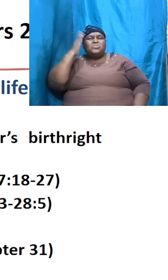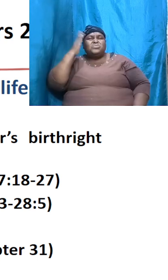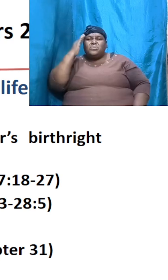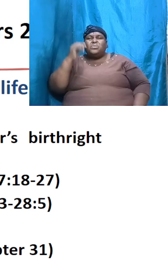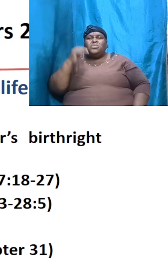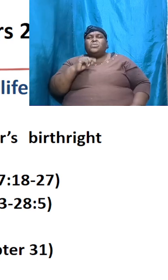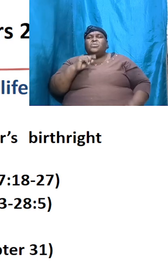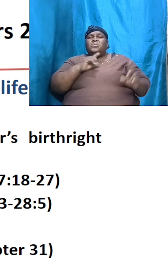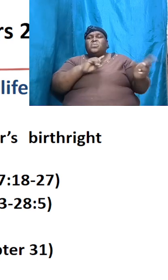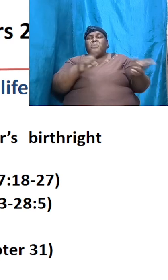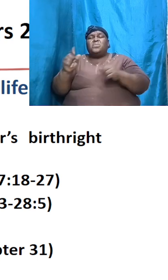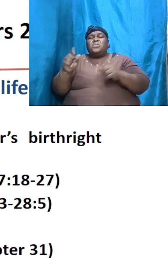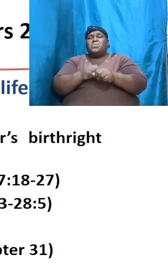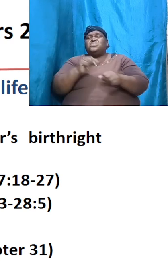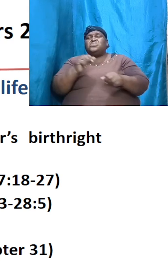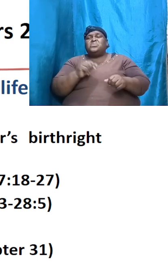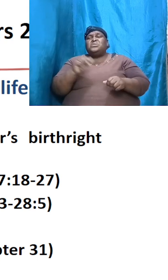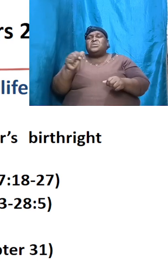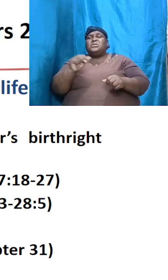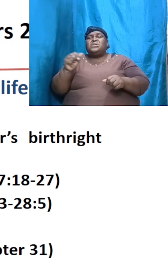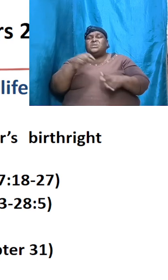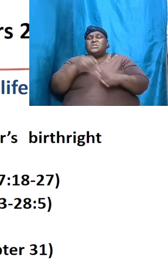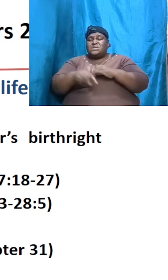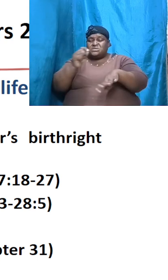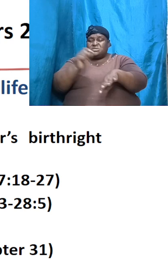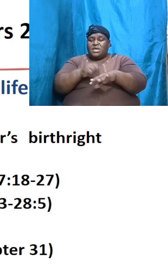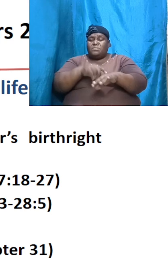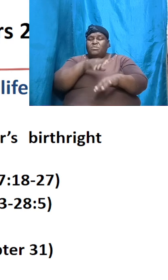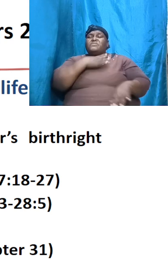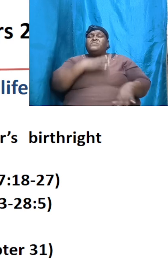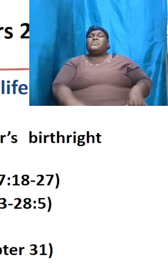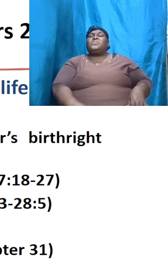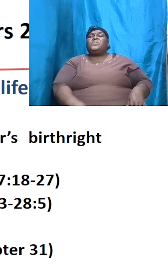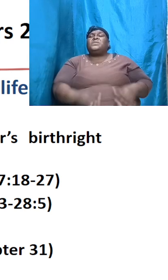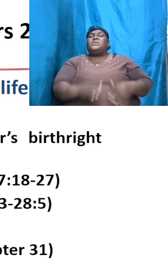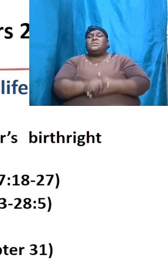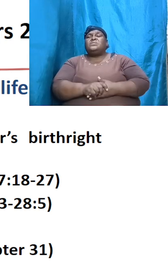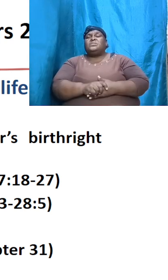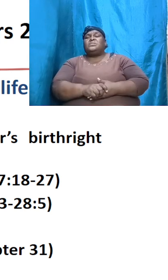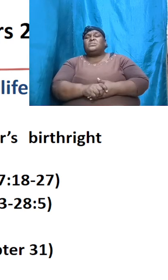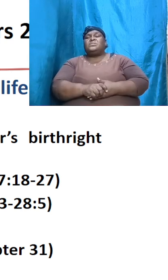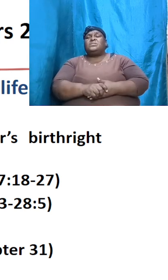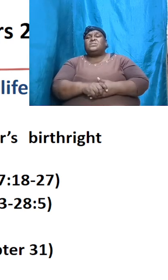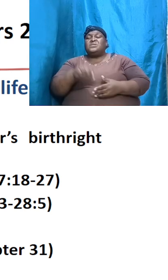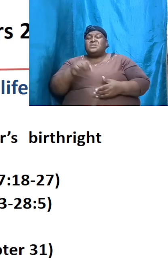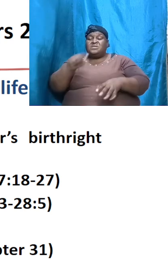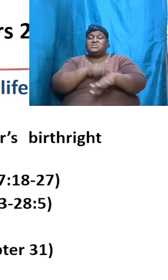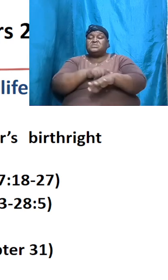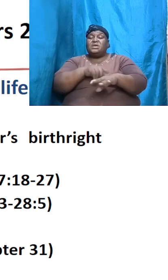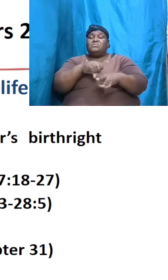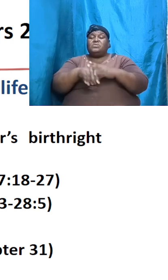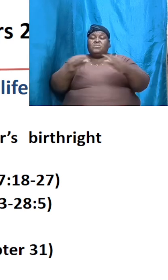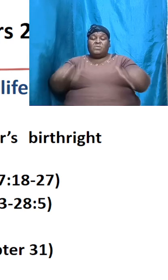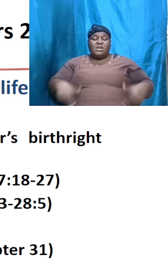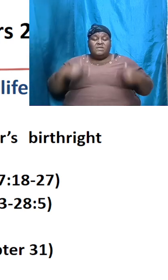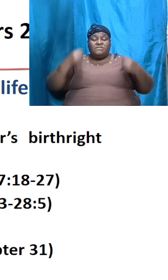still at this point in our Christianity at this point in our walk with God